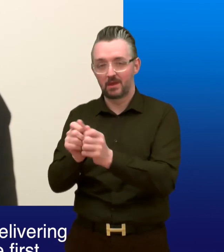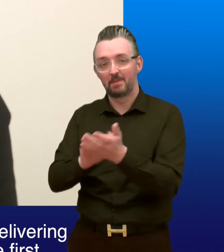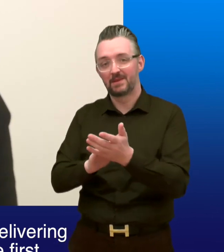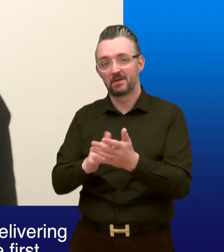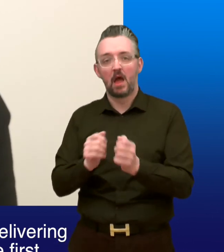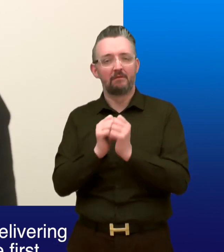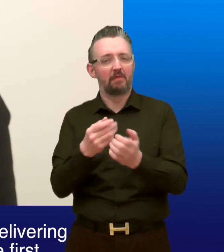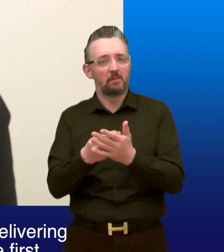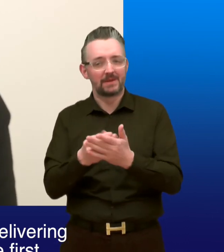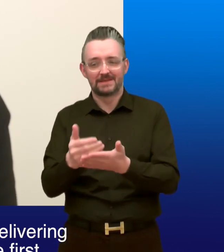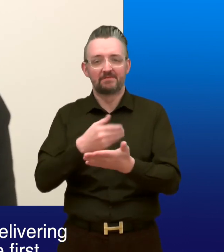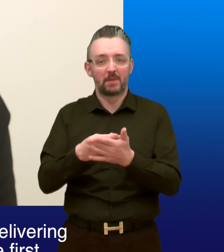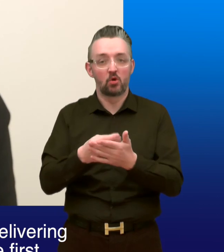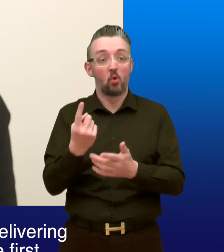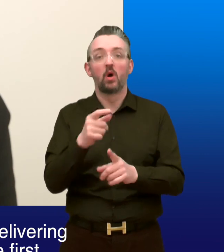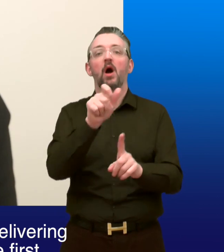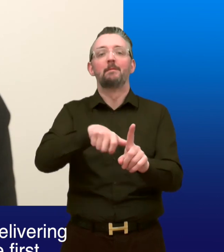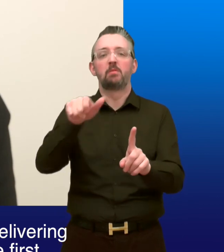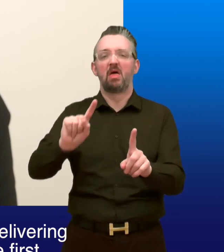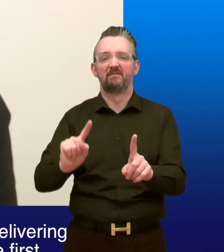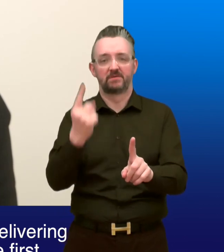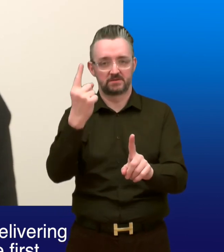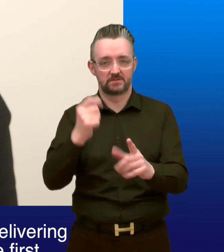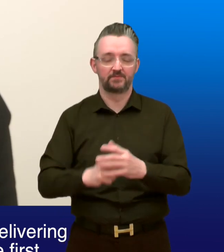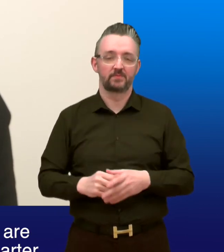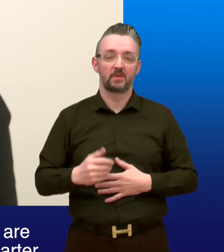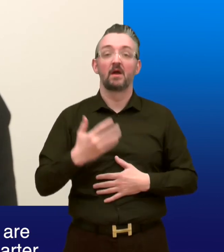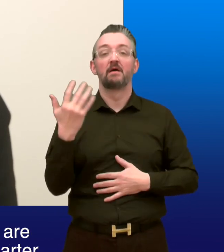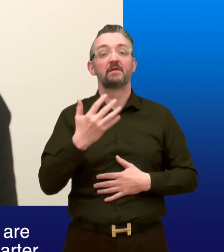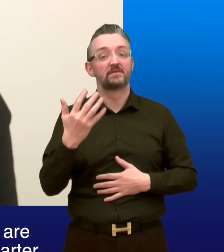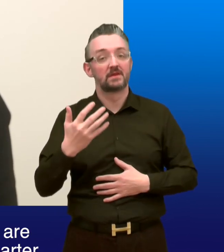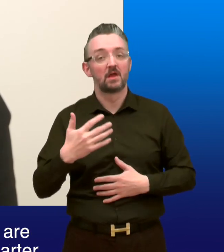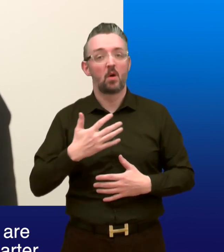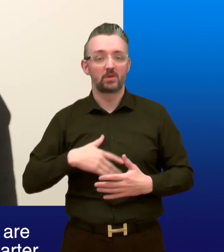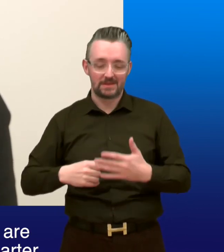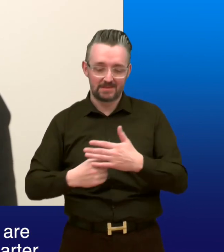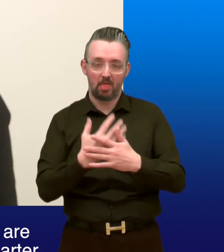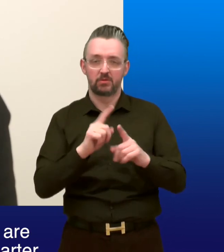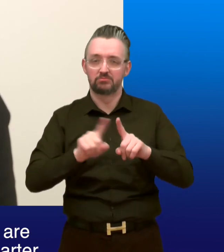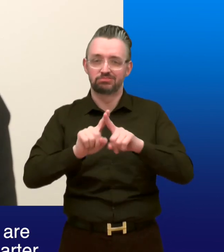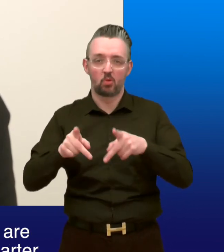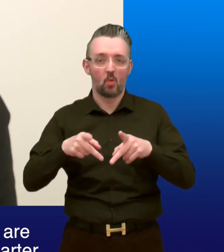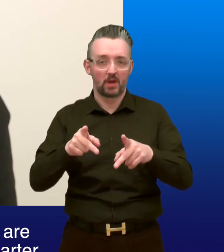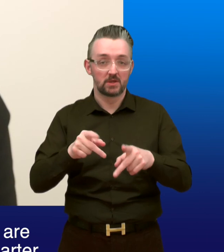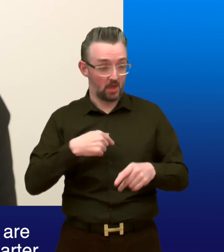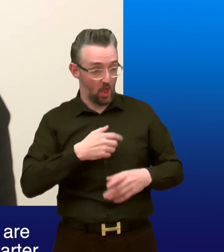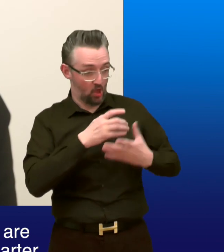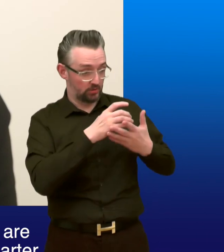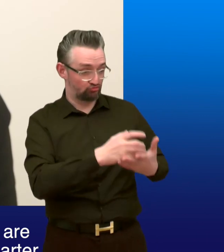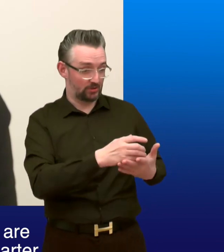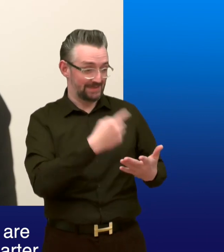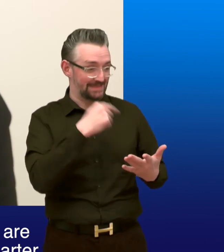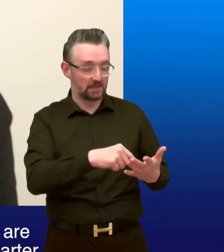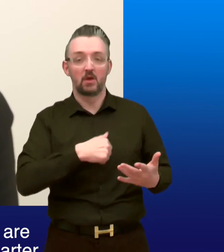delivering value for money in a way that puts people first 15 develop ways of measuring how we are doing against the